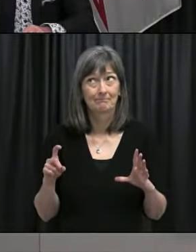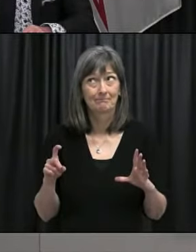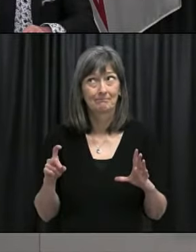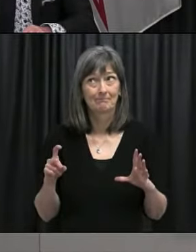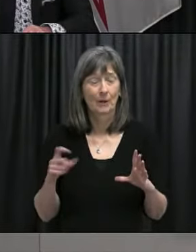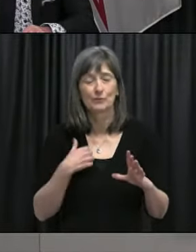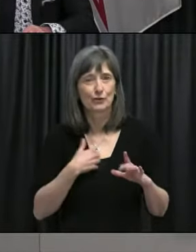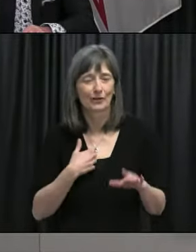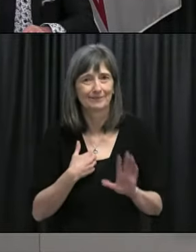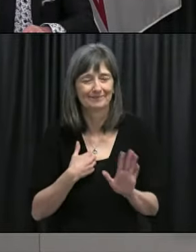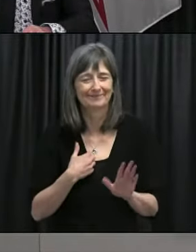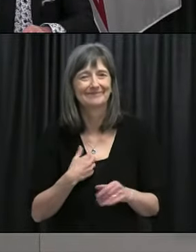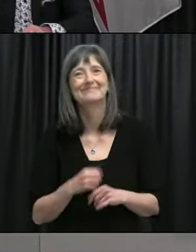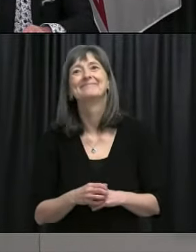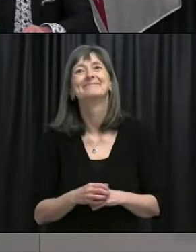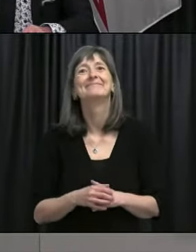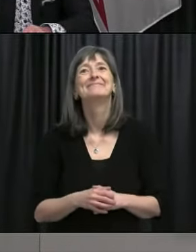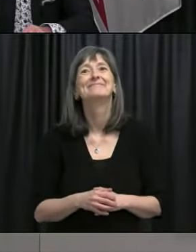One of the people. about that. Um,